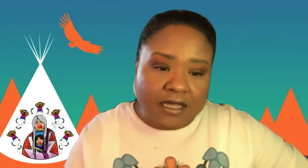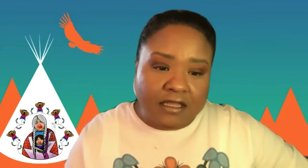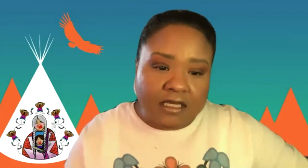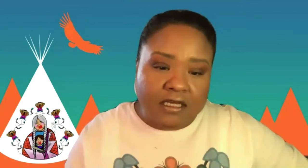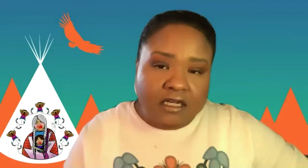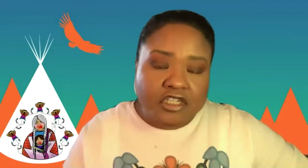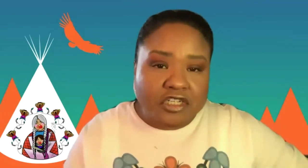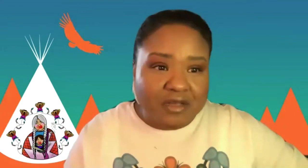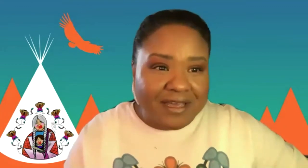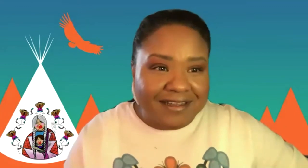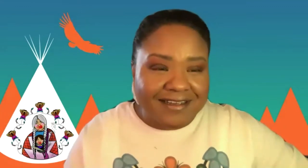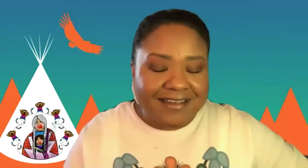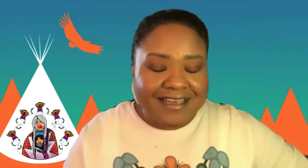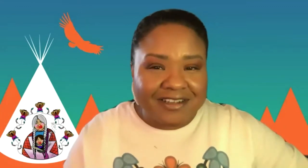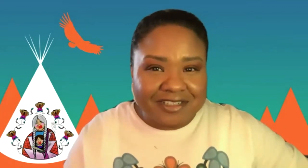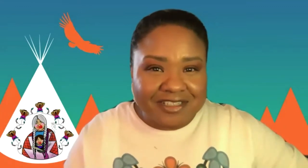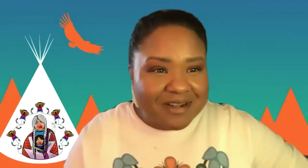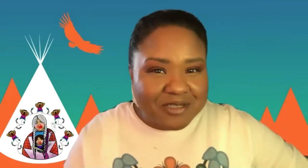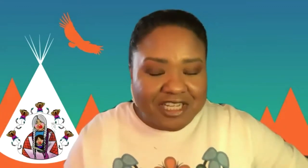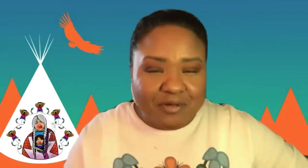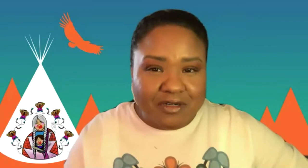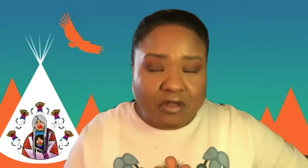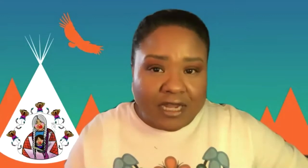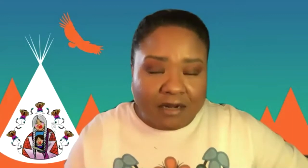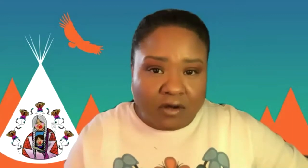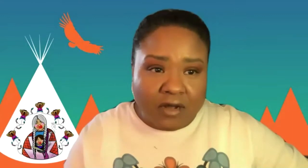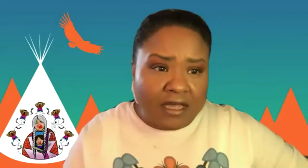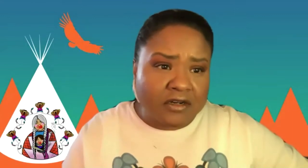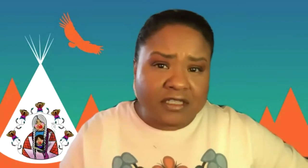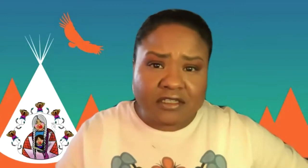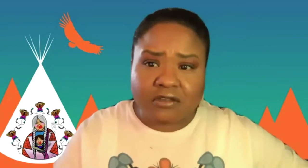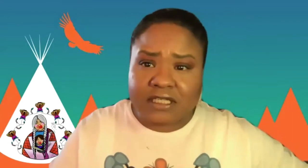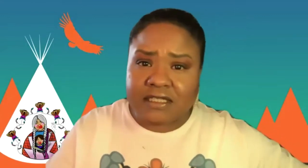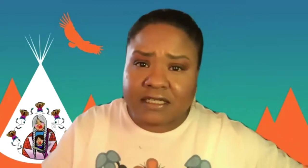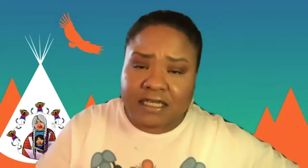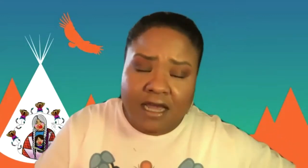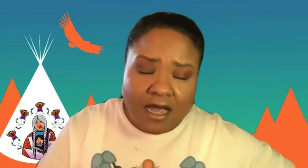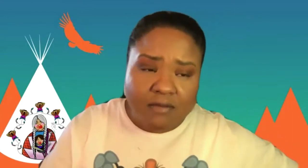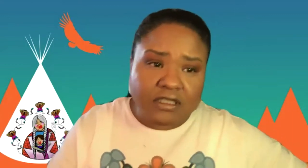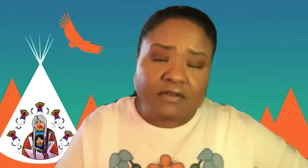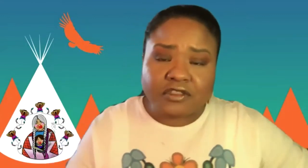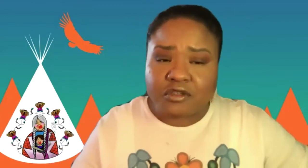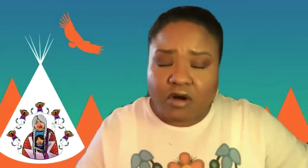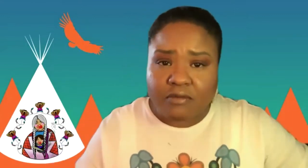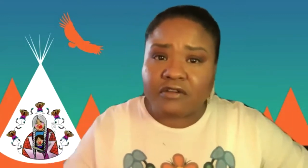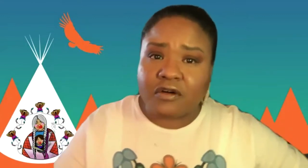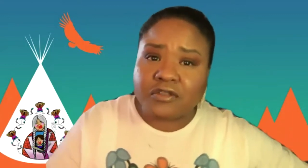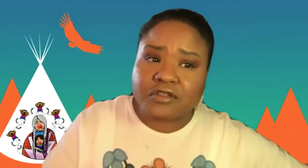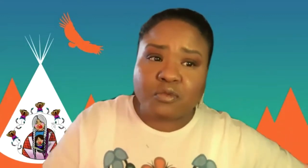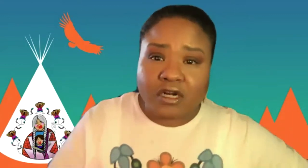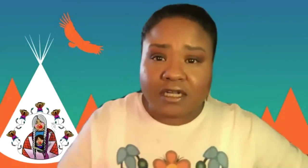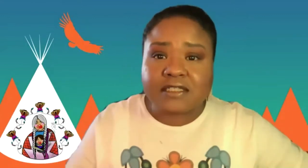by the Shoshone Bannock elders, language keepers, Lori Edmo and her sister Louise Dixie. I believe are the two primary